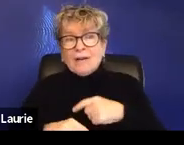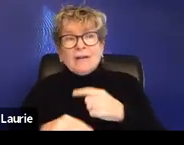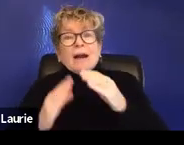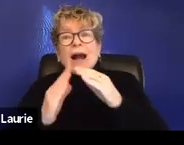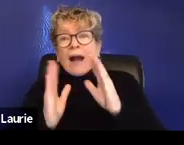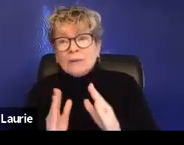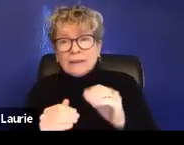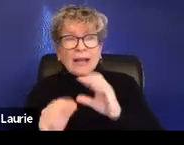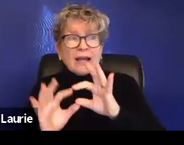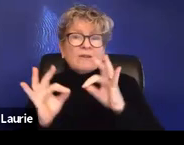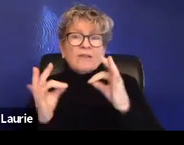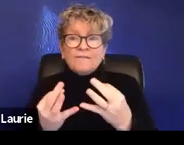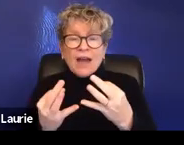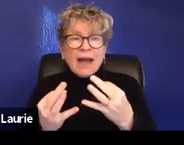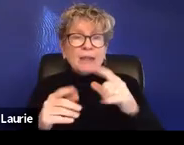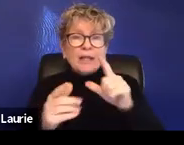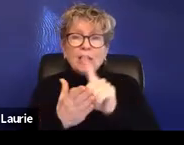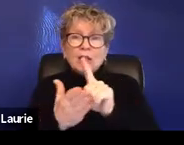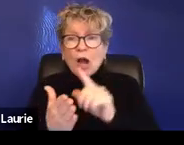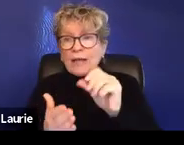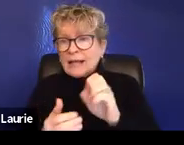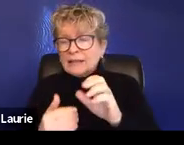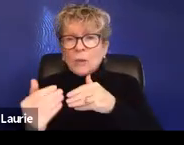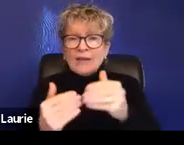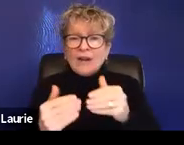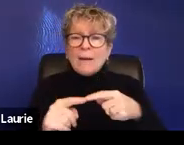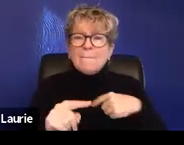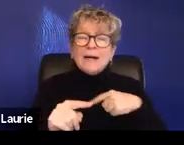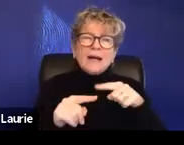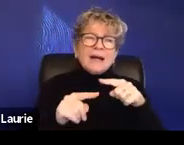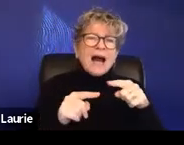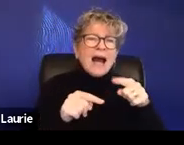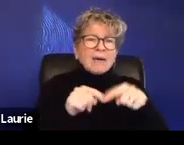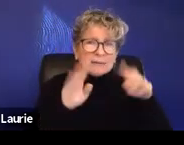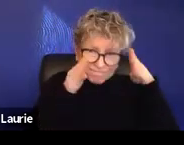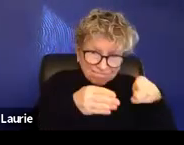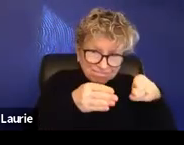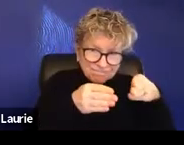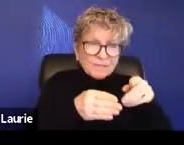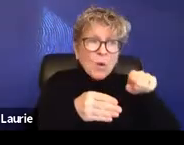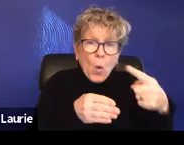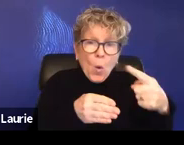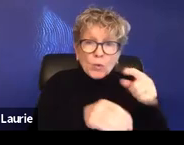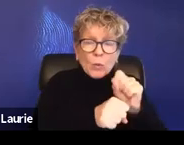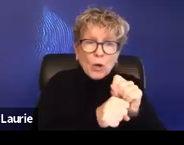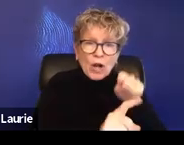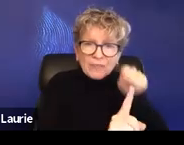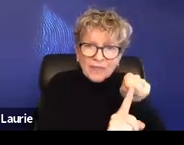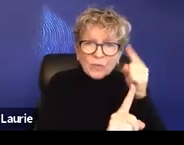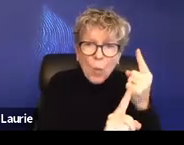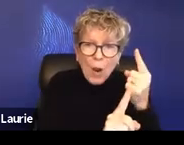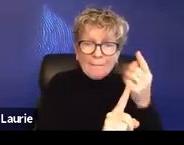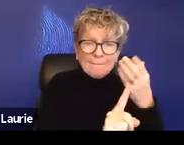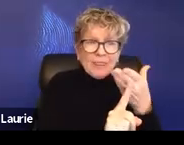was really important that I identify resources in the community. even if I couldn't work on it, I could then direct the client. So at